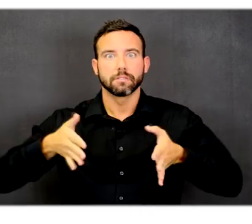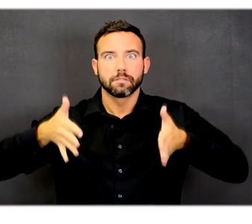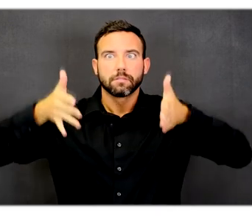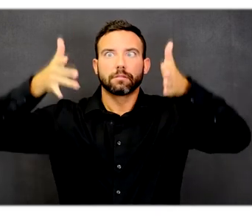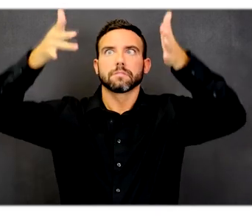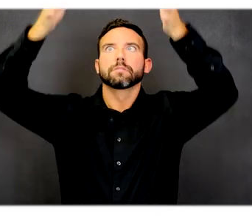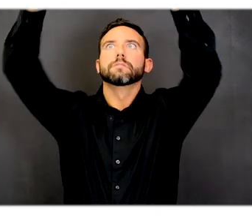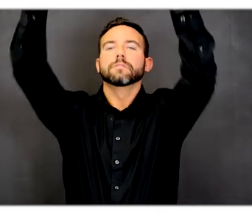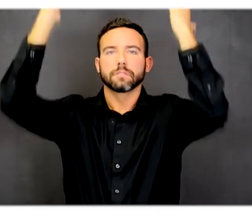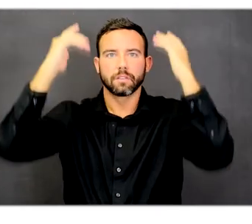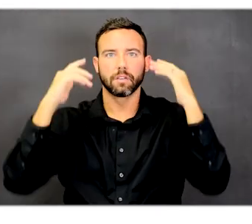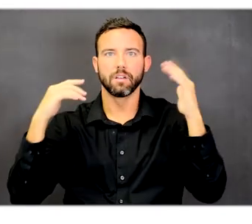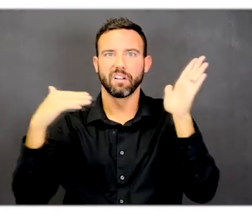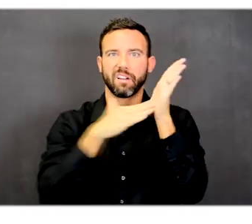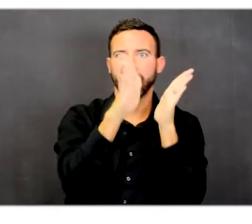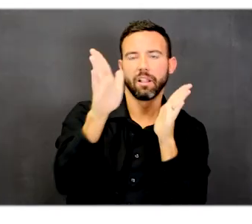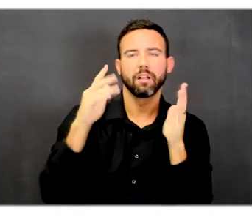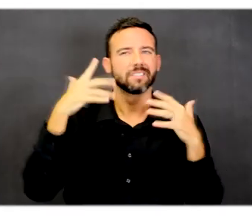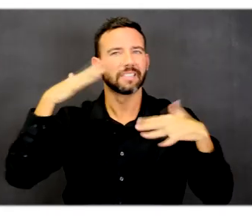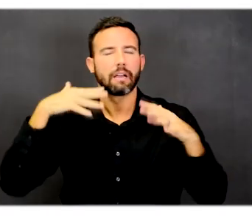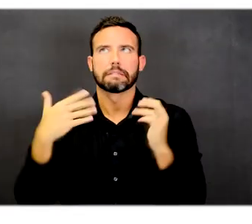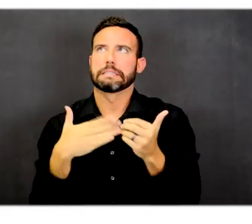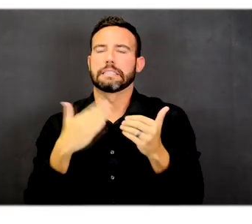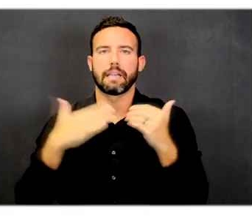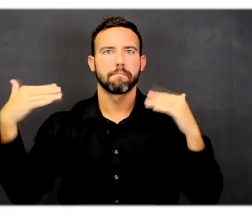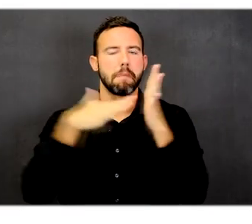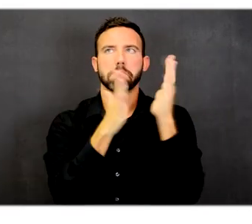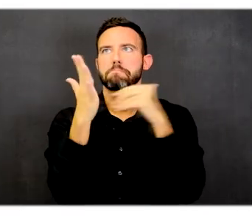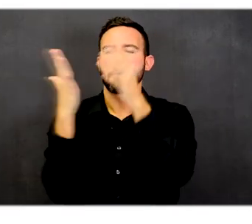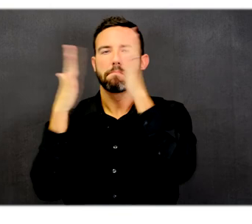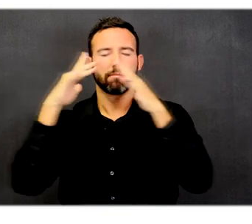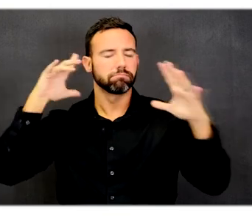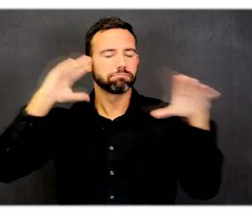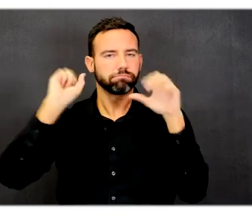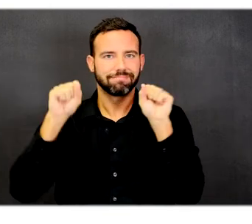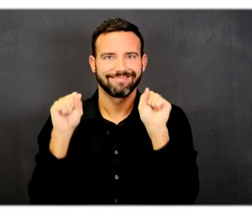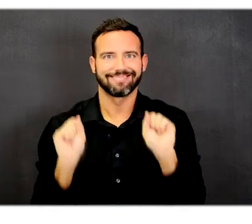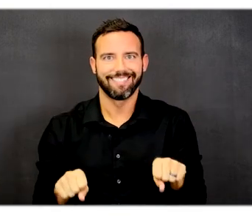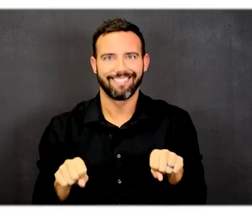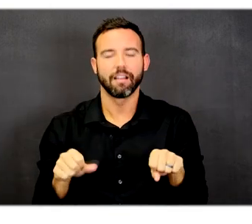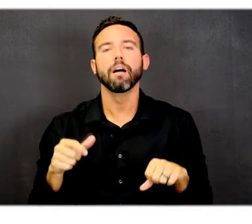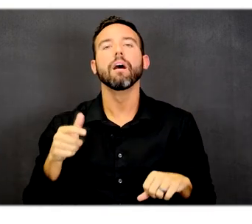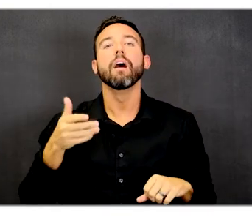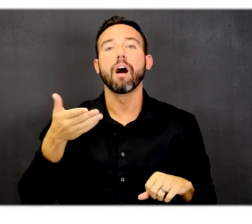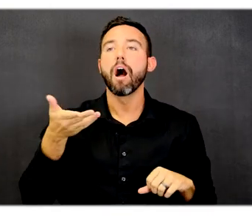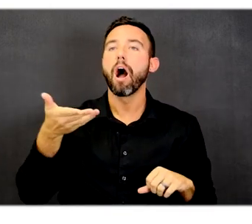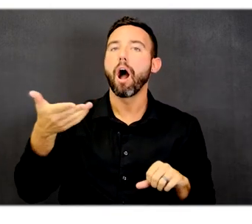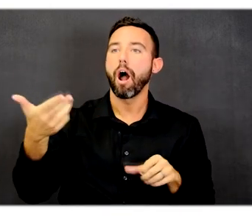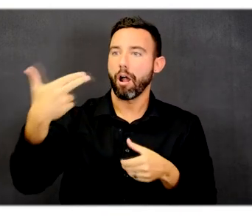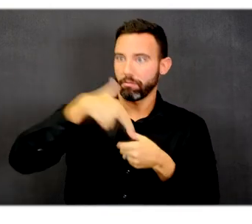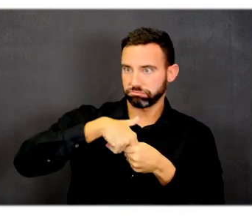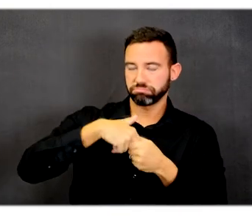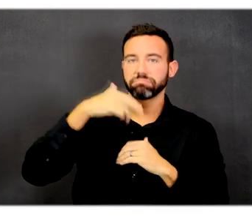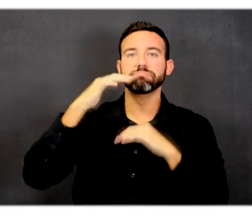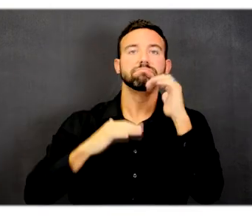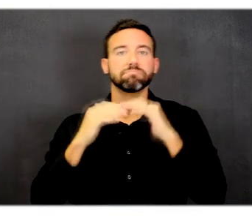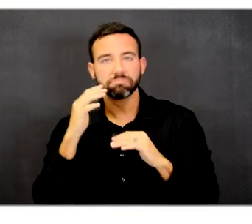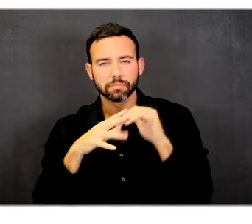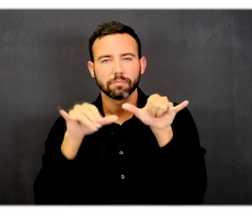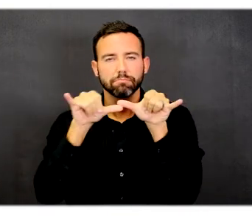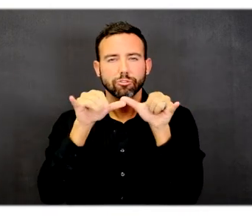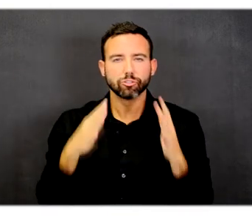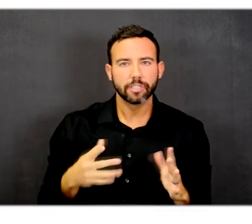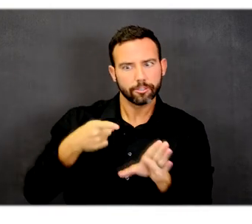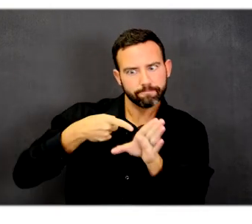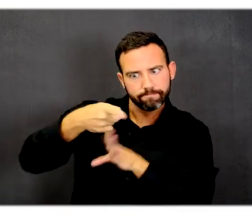that allow sound to bounce around. An acoustical engineer was on board to validate these spaces and ensure